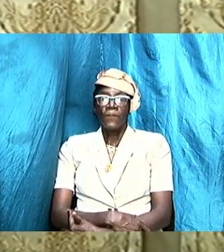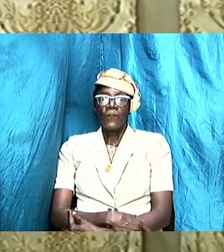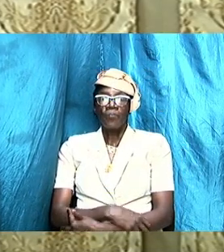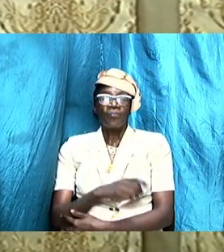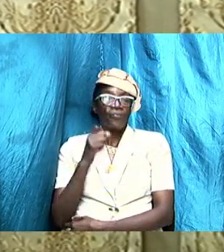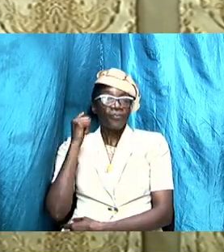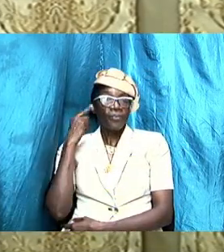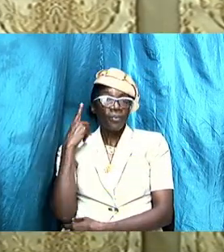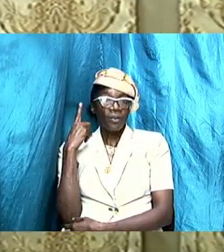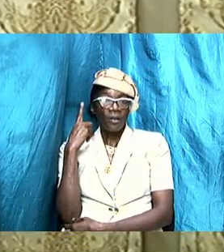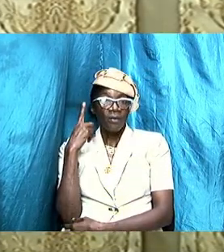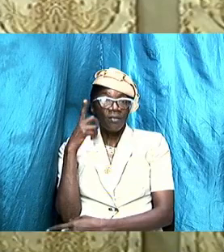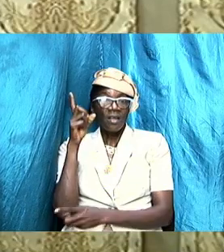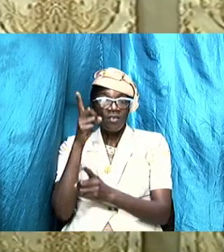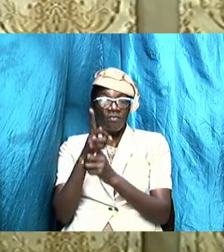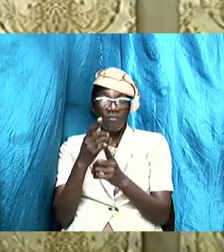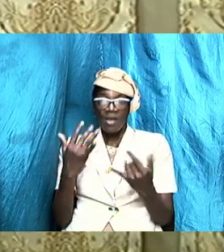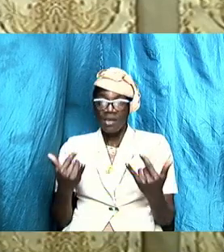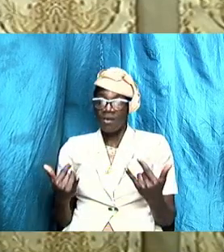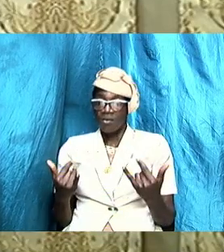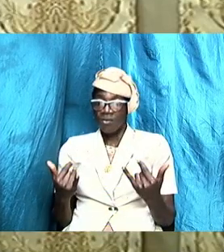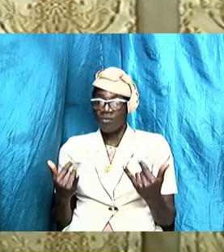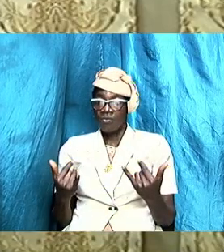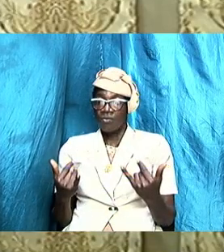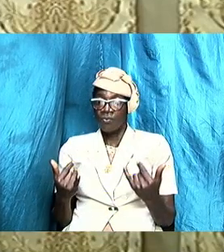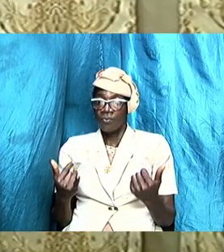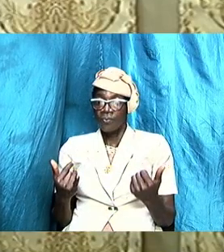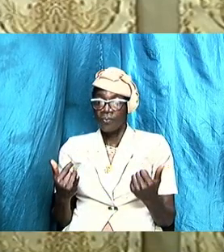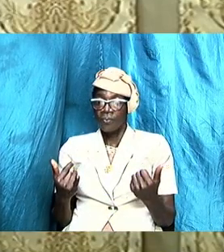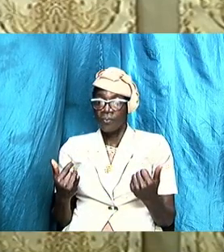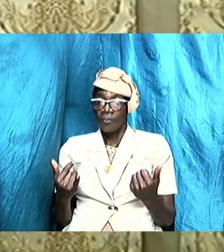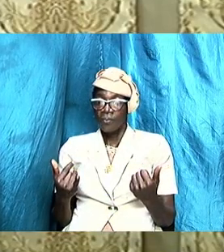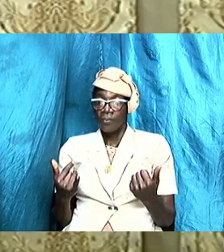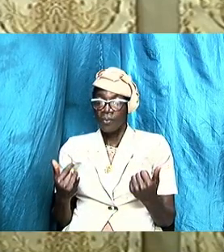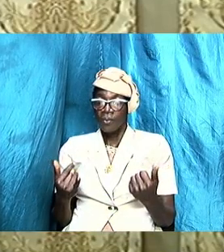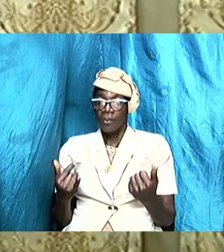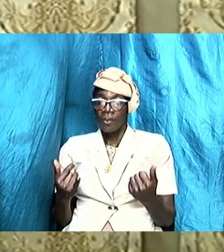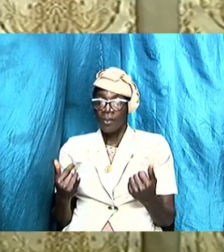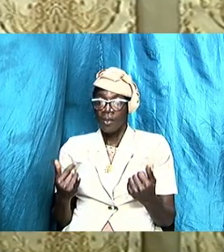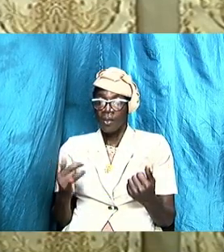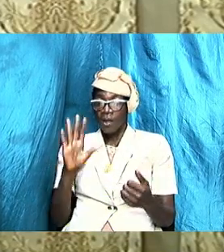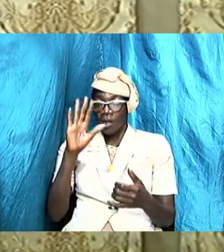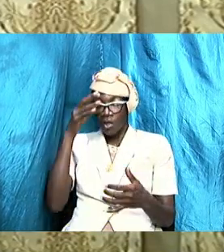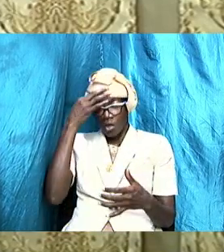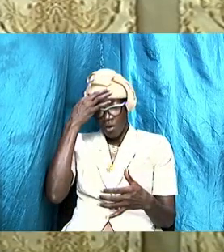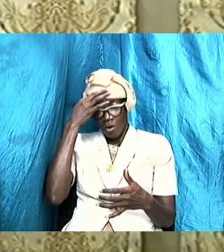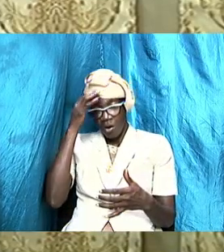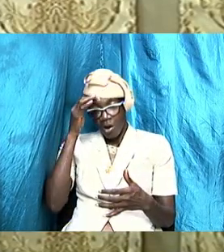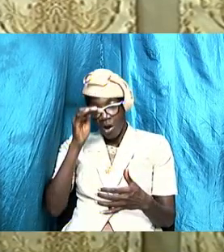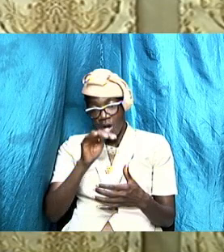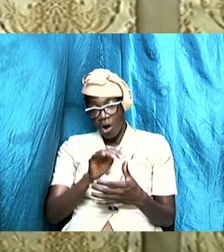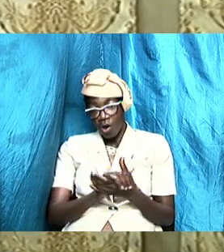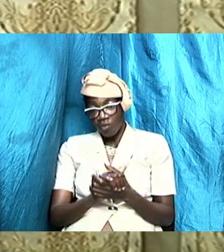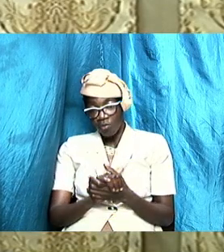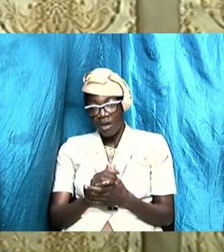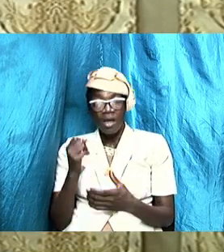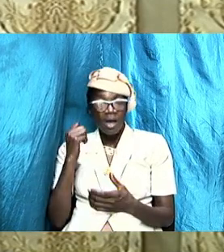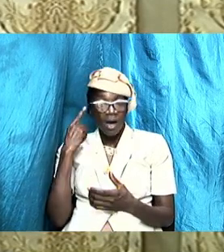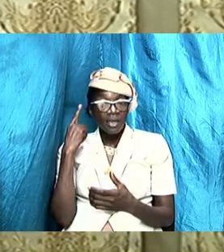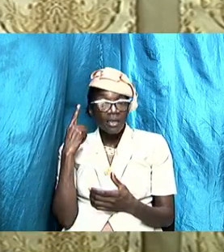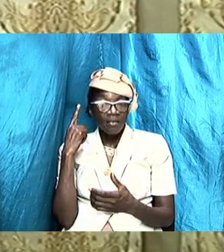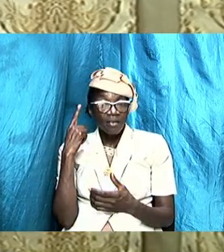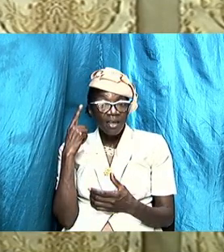understand right now the temperament of your husband understand right now